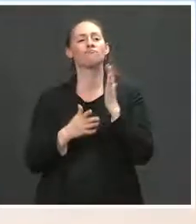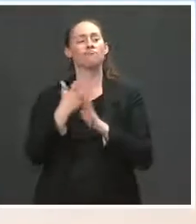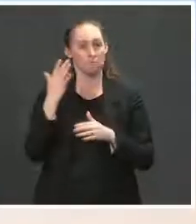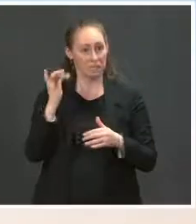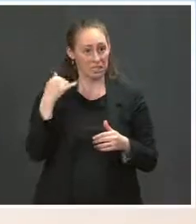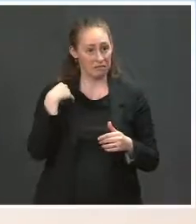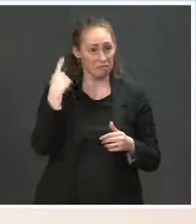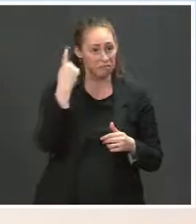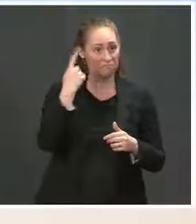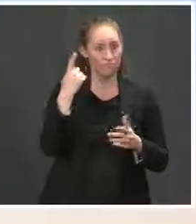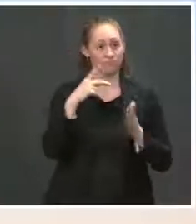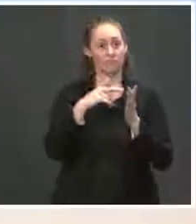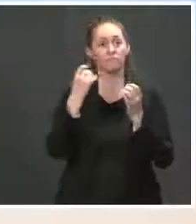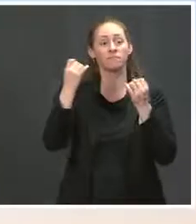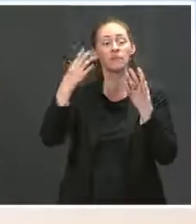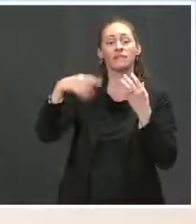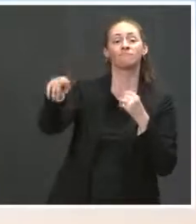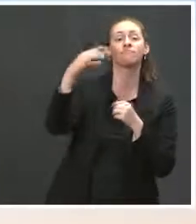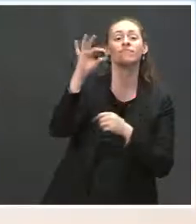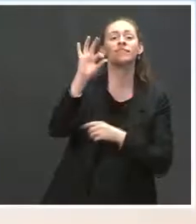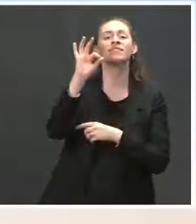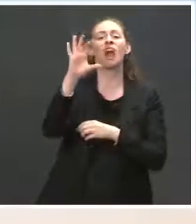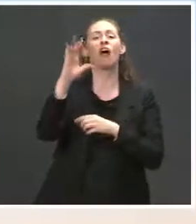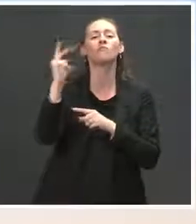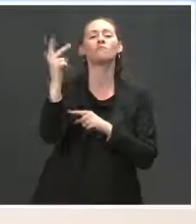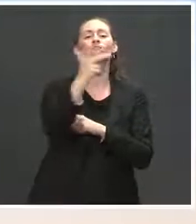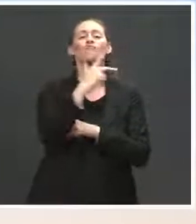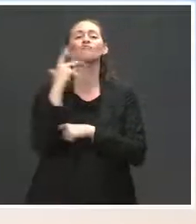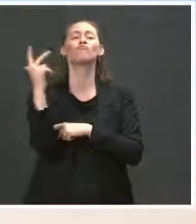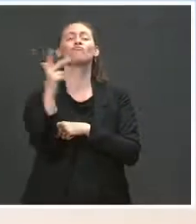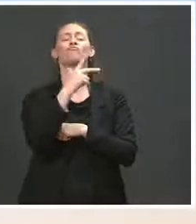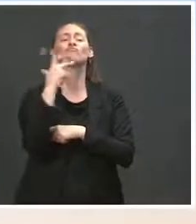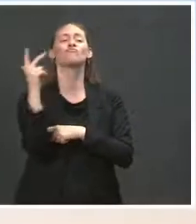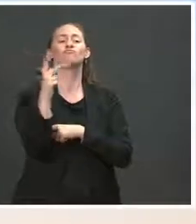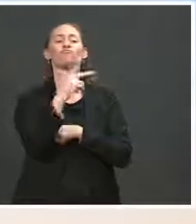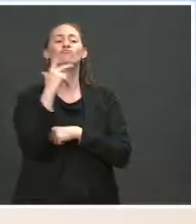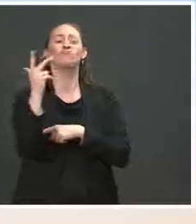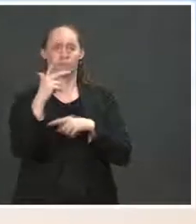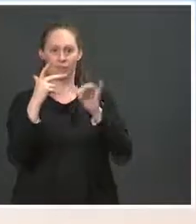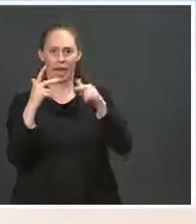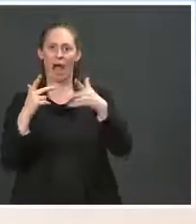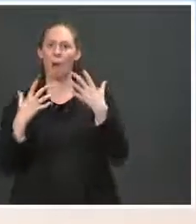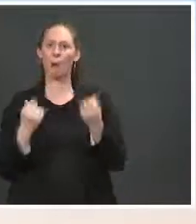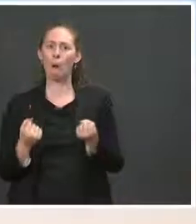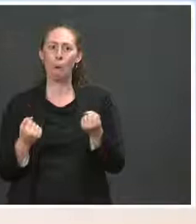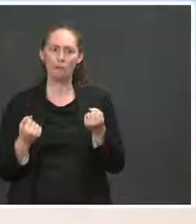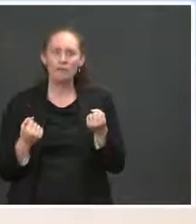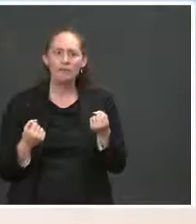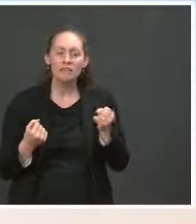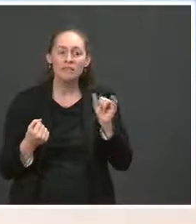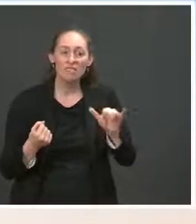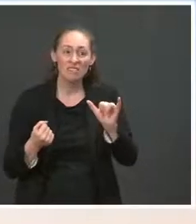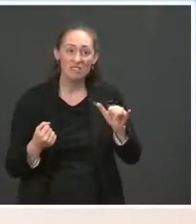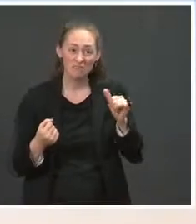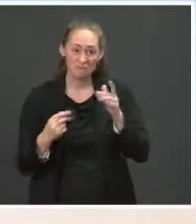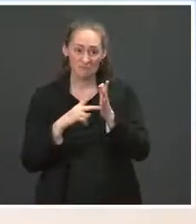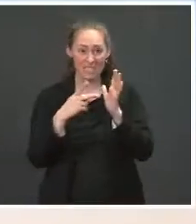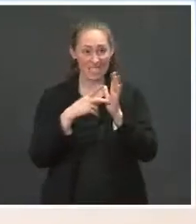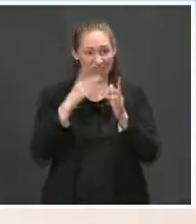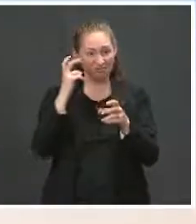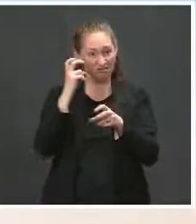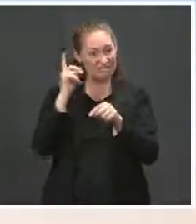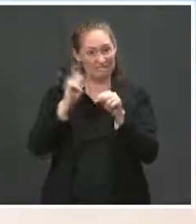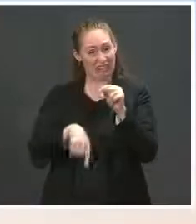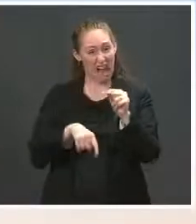clinics were still operational during this last week with the pause. So is the just how hard it is to get the Moderna and Pfizer shots in those mobile